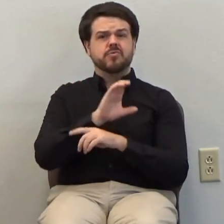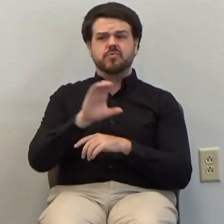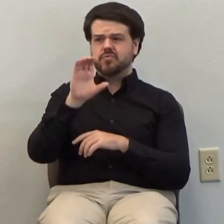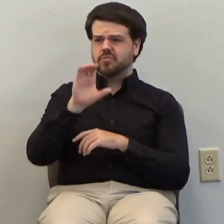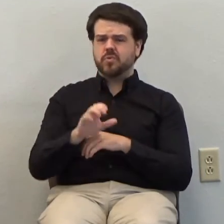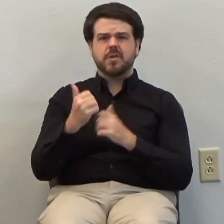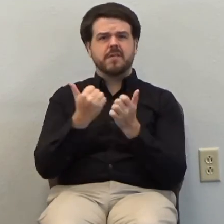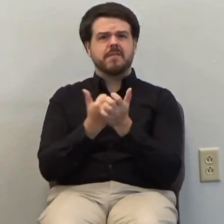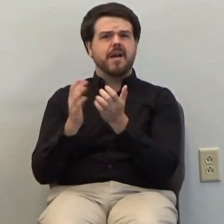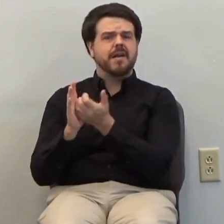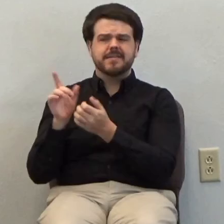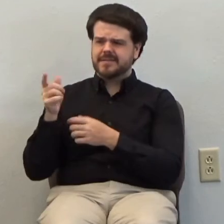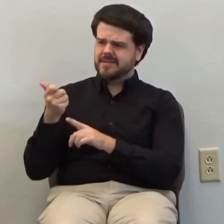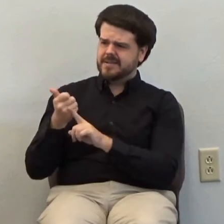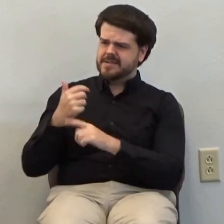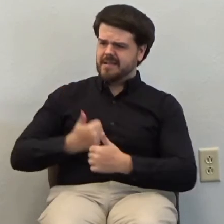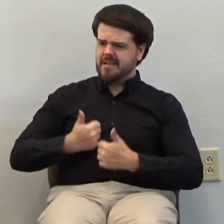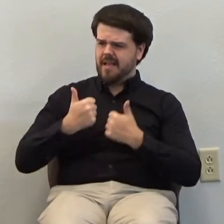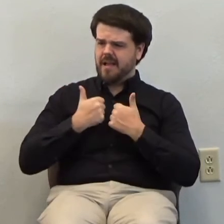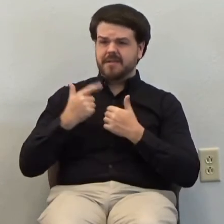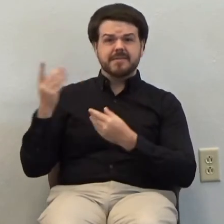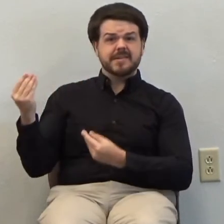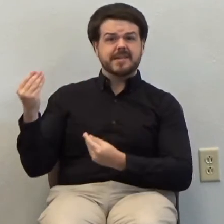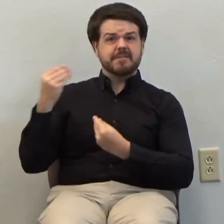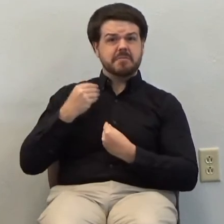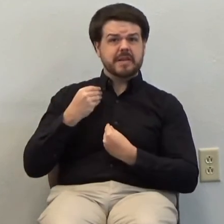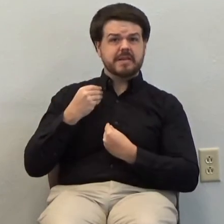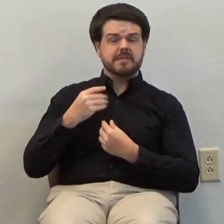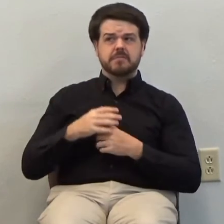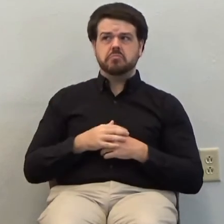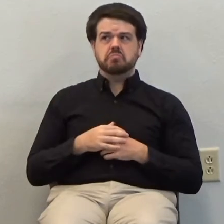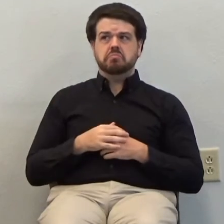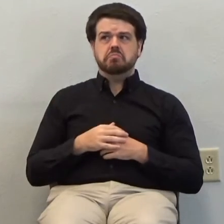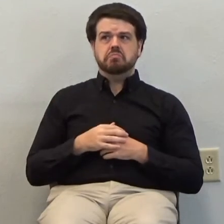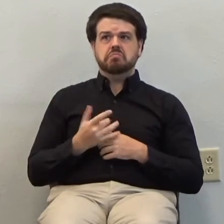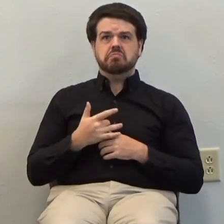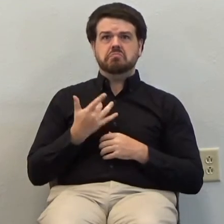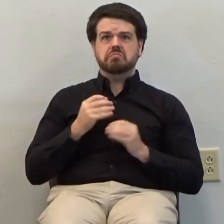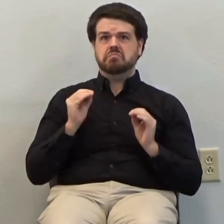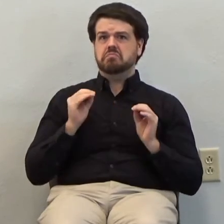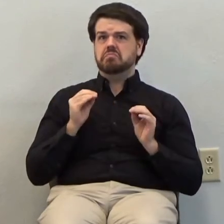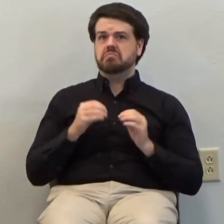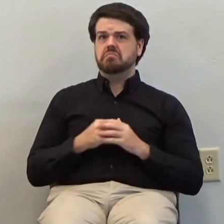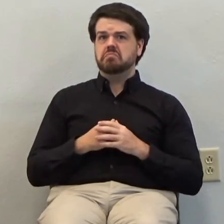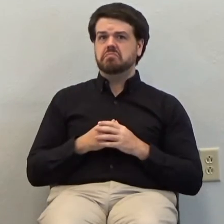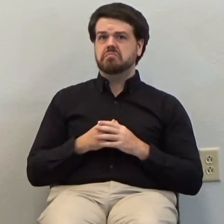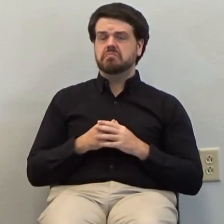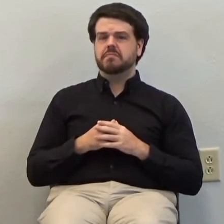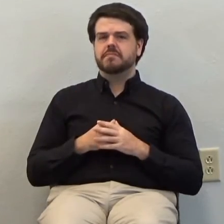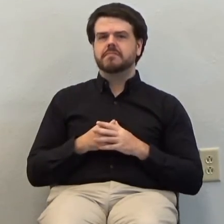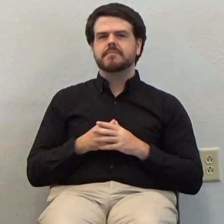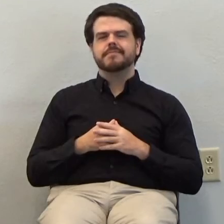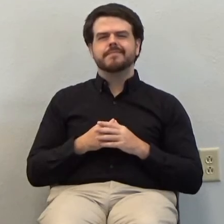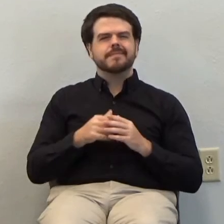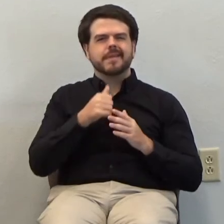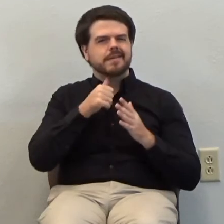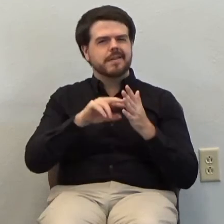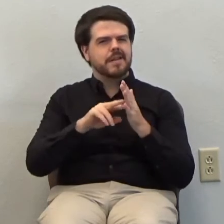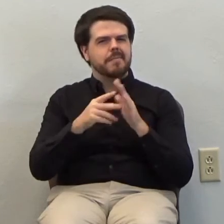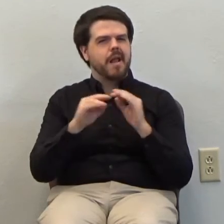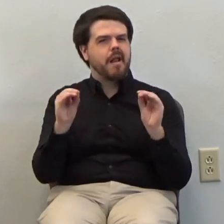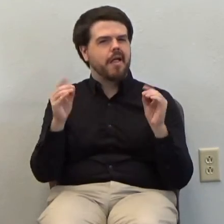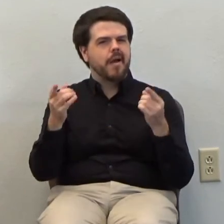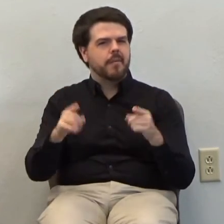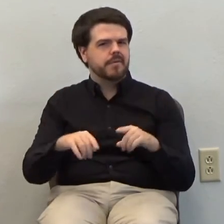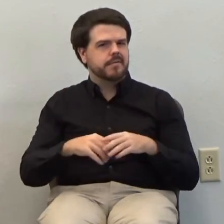his life comes into me I didn't feel anything it doesn't mean it didn't happen